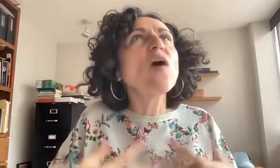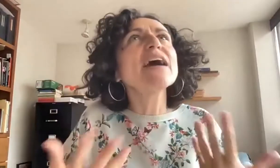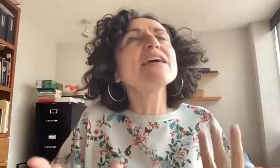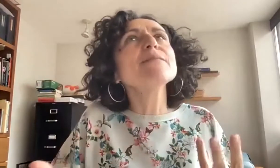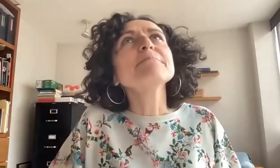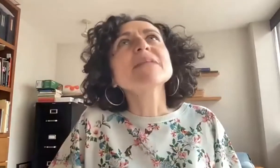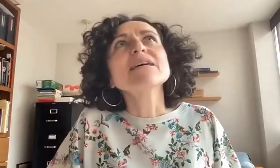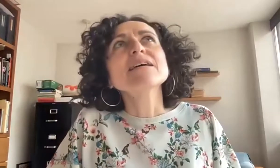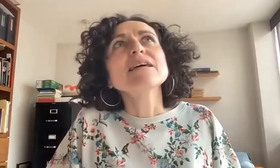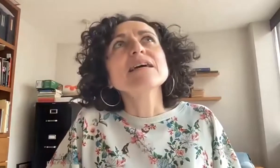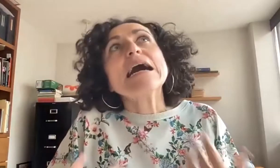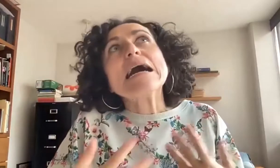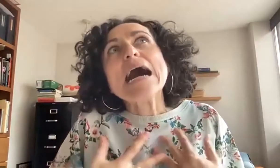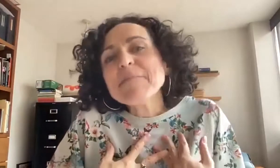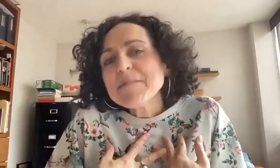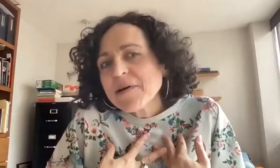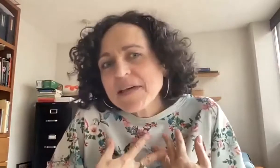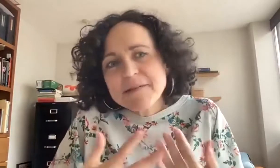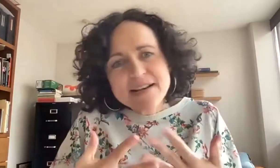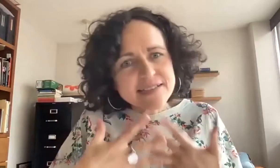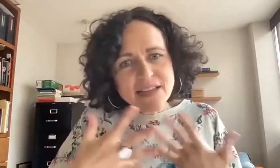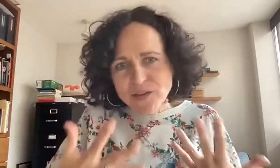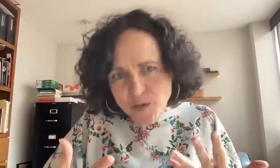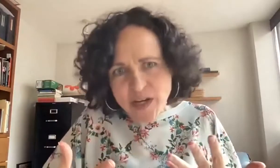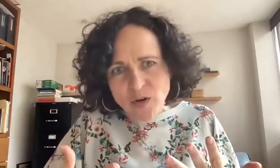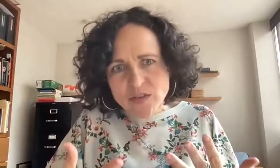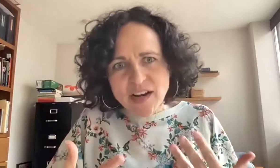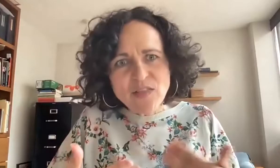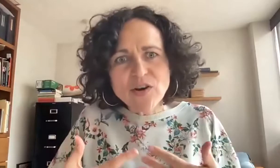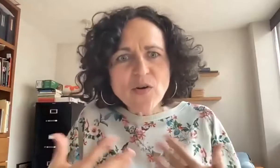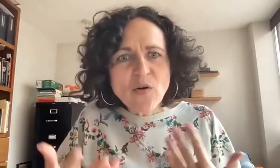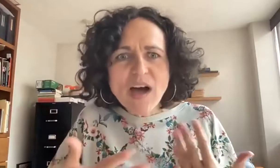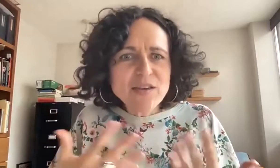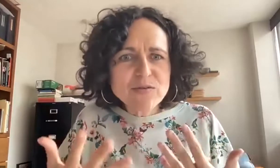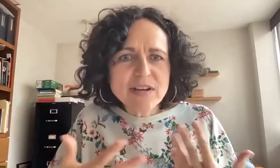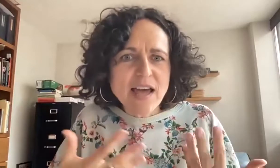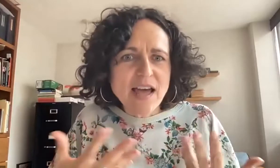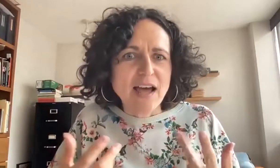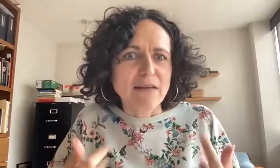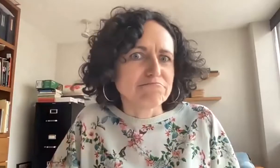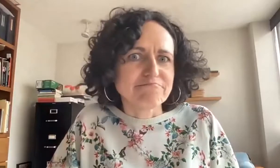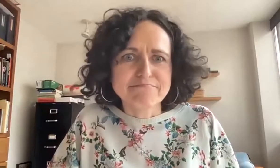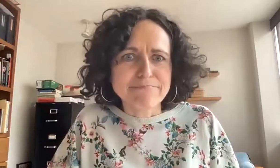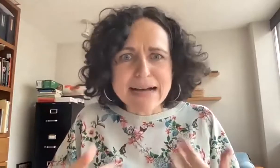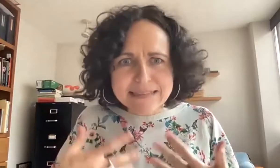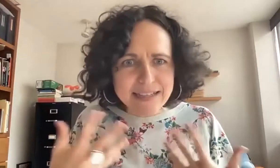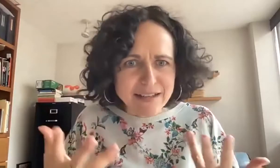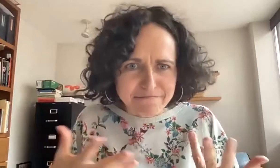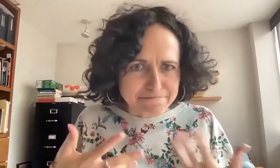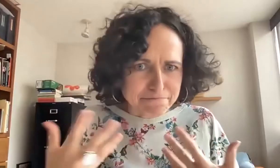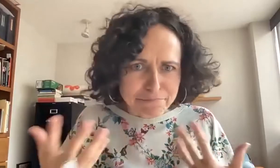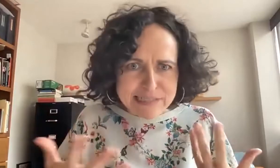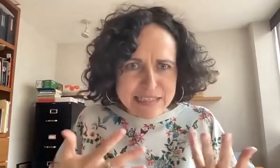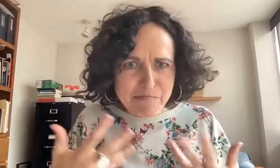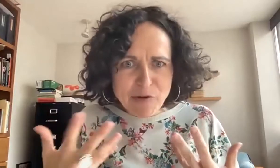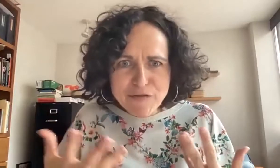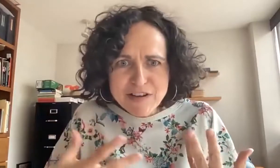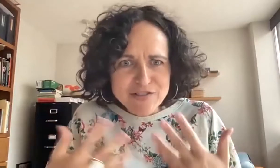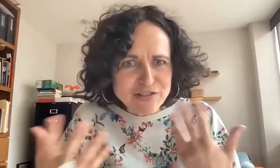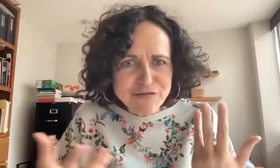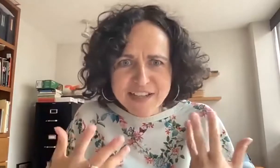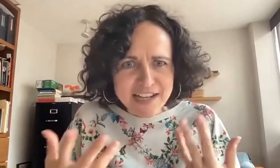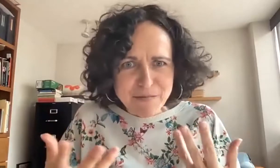called general or community rehab. So from my point of view, there is not